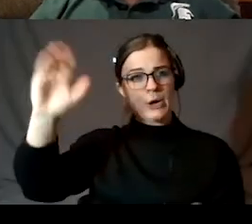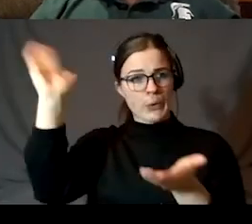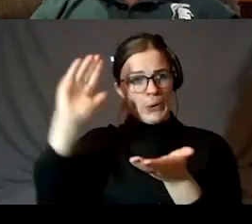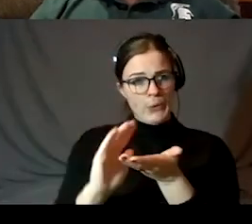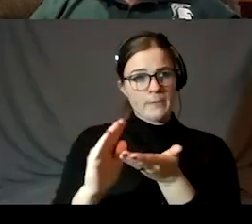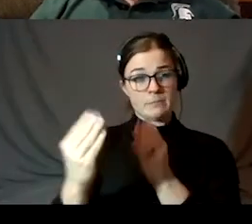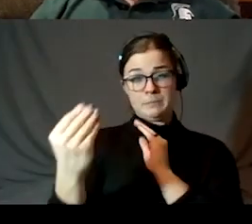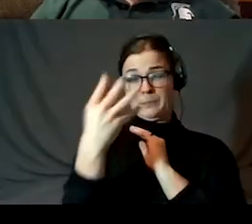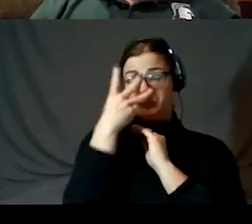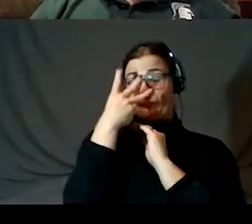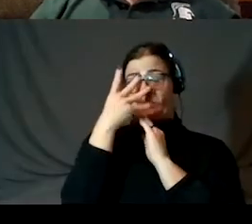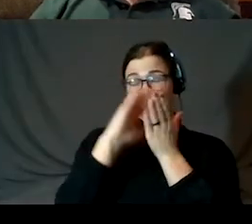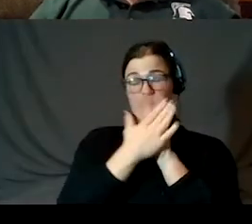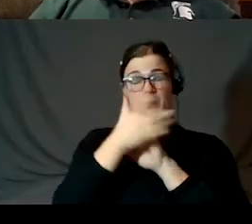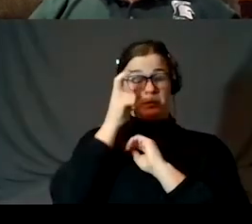essentially moon blind.